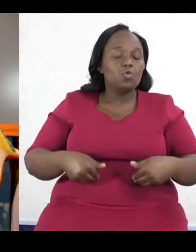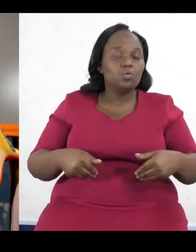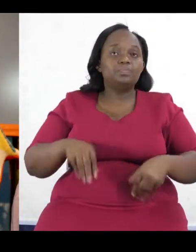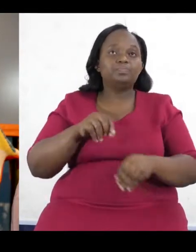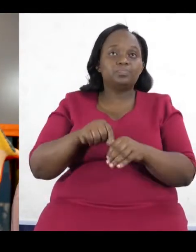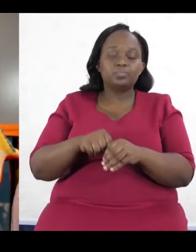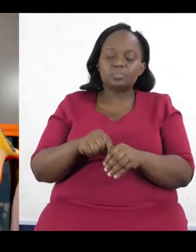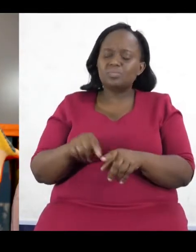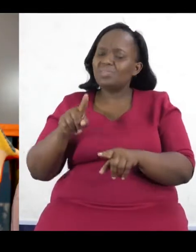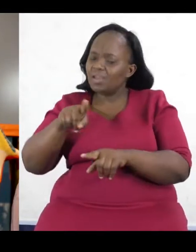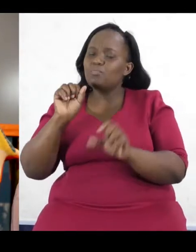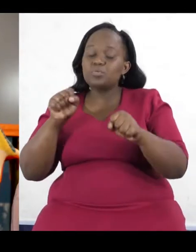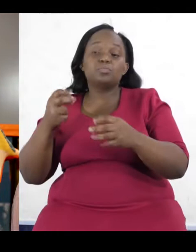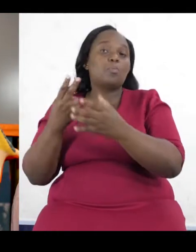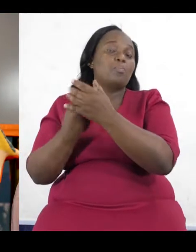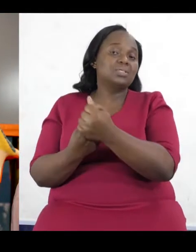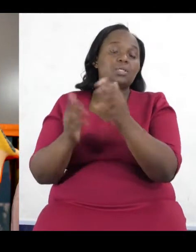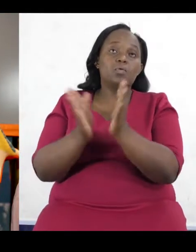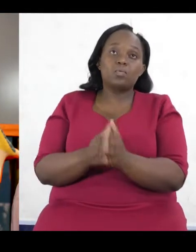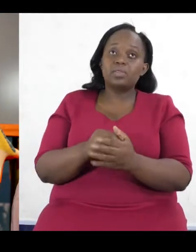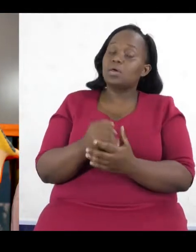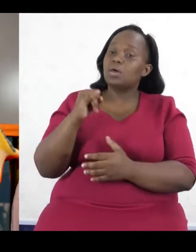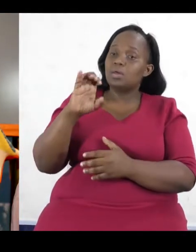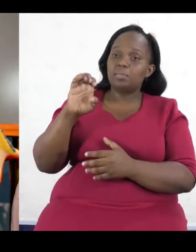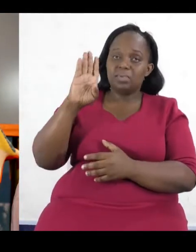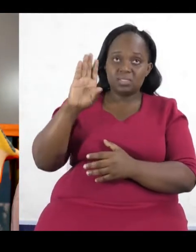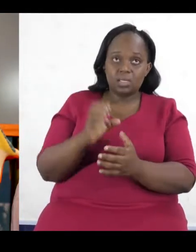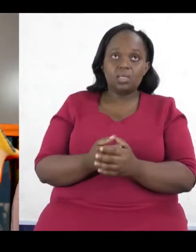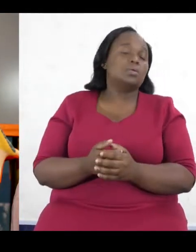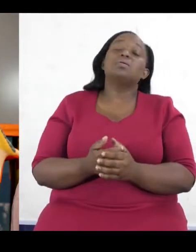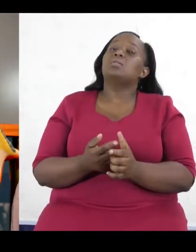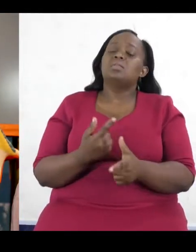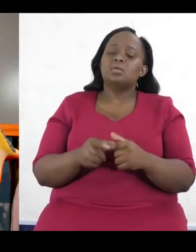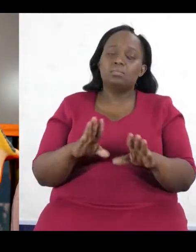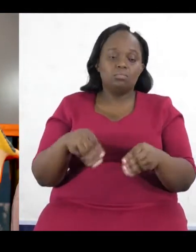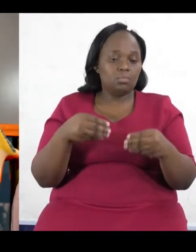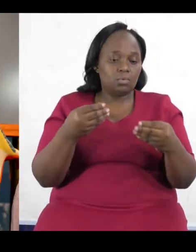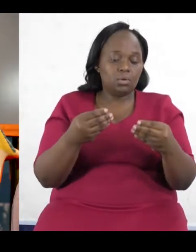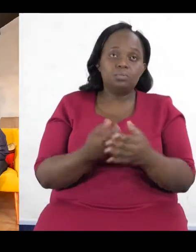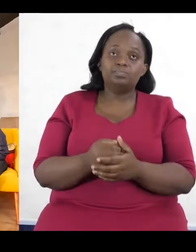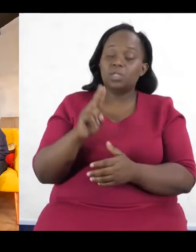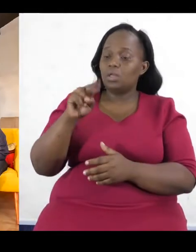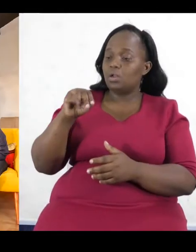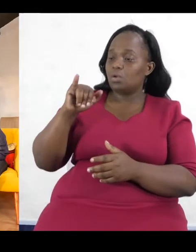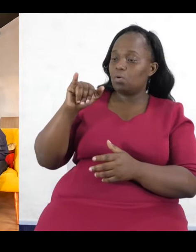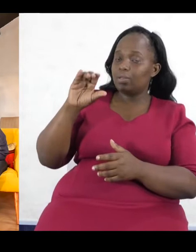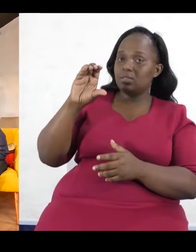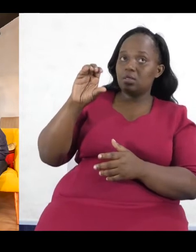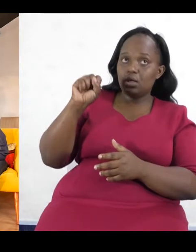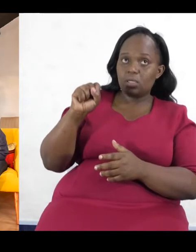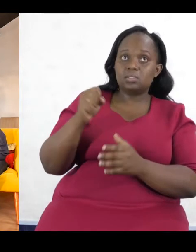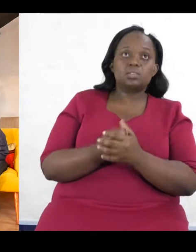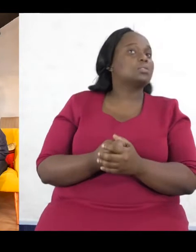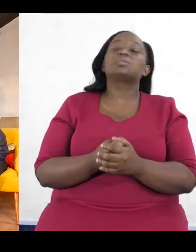Secondly, they usually give the NYC's main mandate is actually to almost have an umbrella body